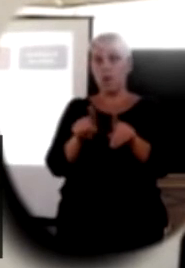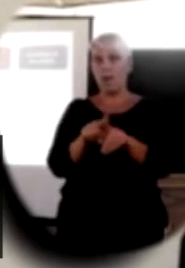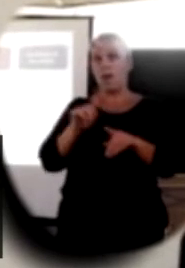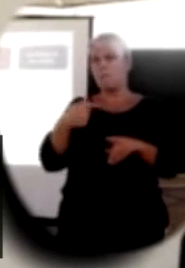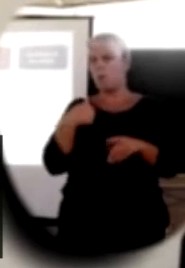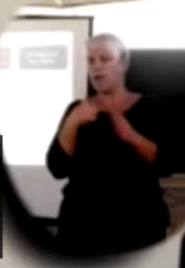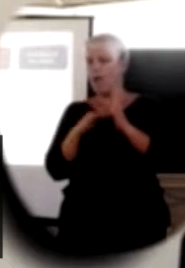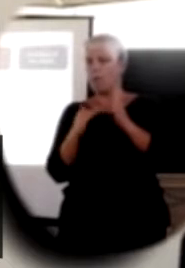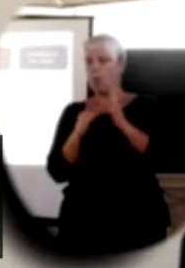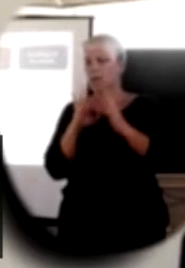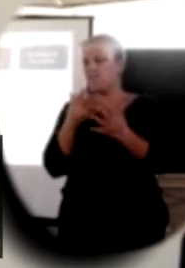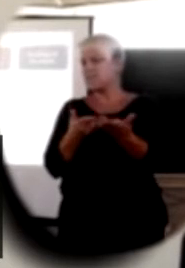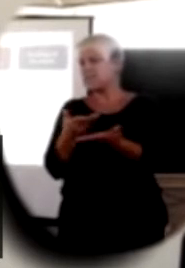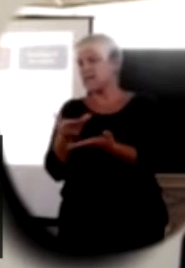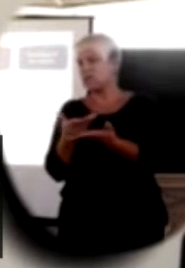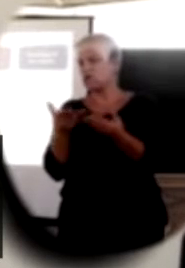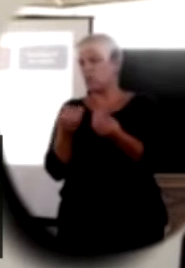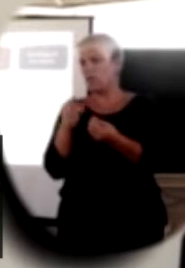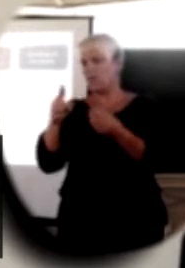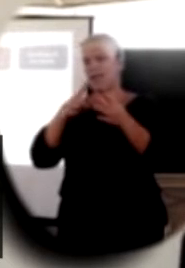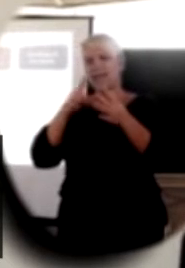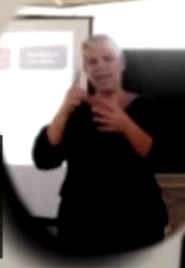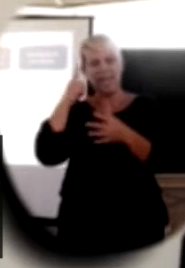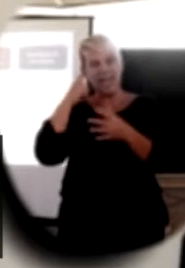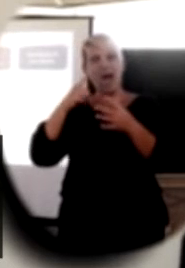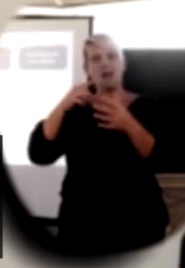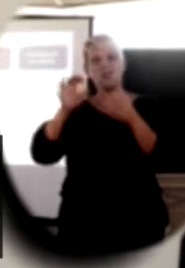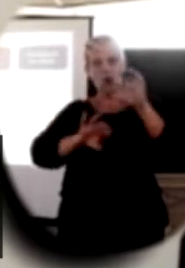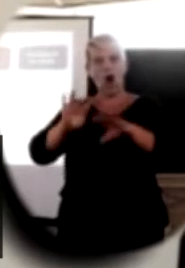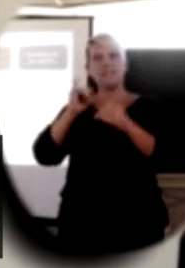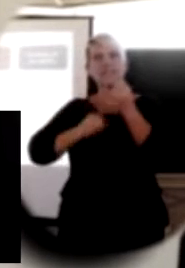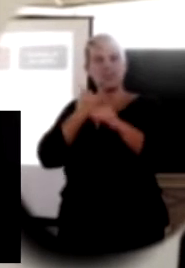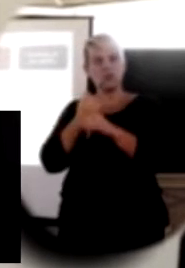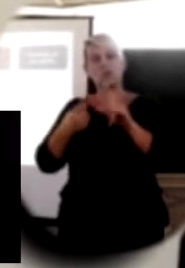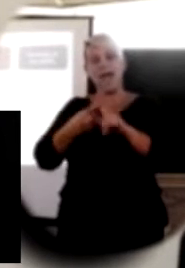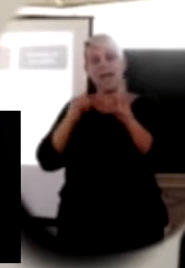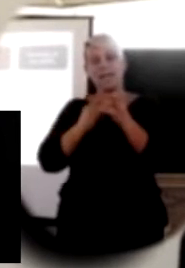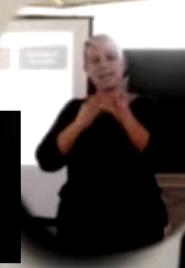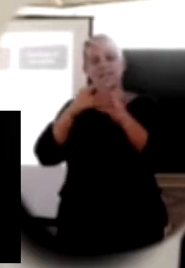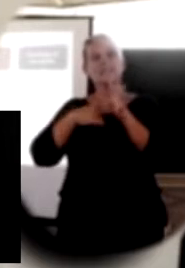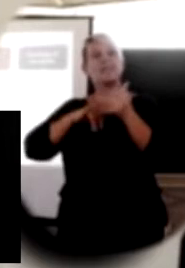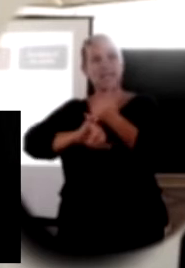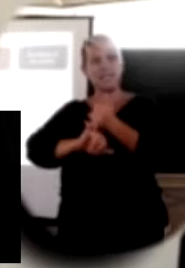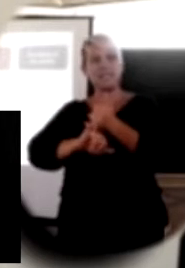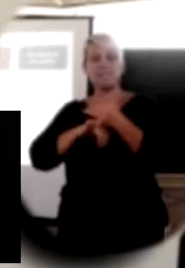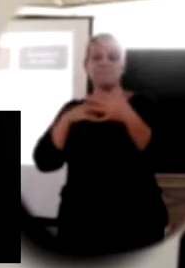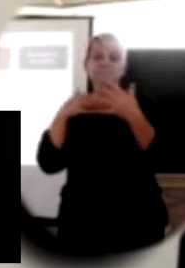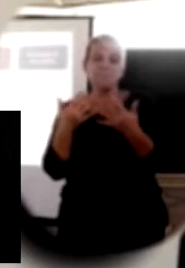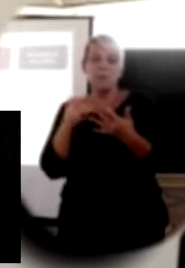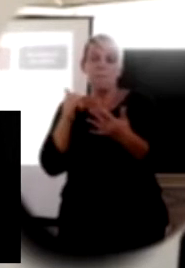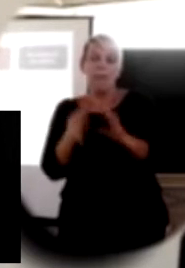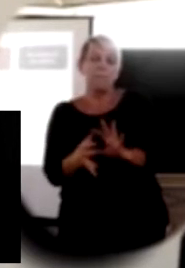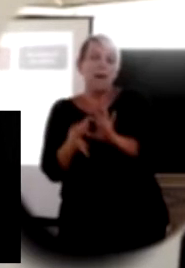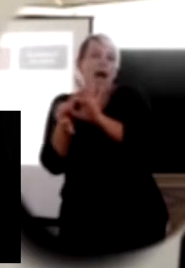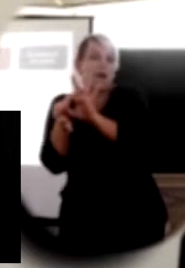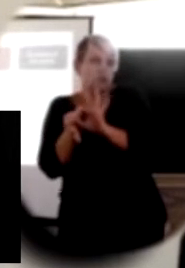in discussions with Eastside Substitute and SENS about potentially becoming a